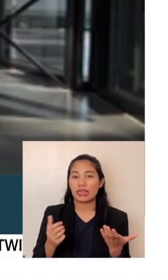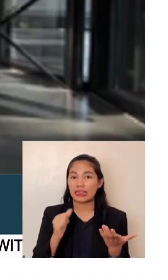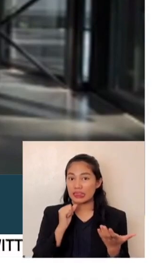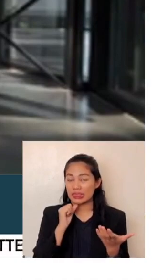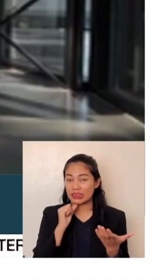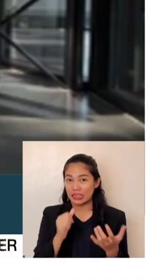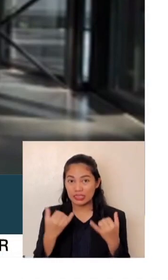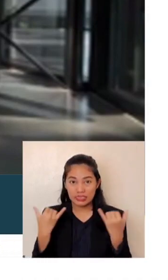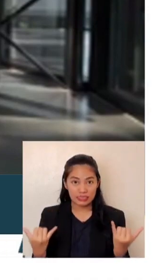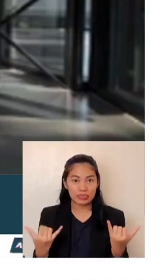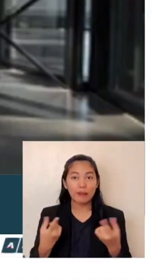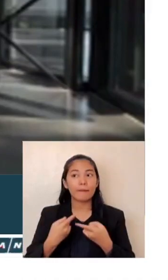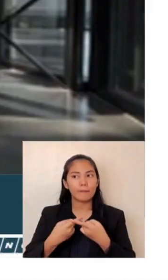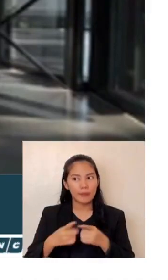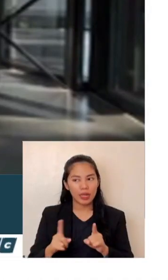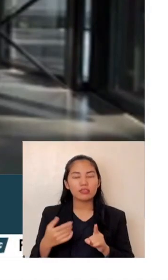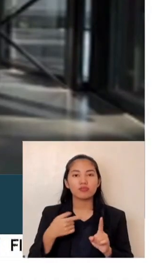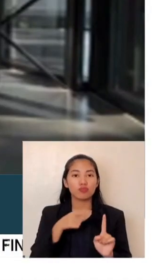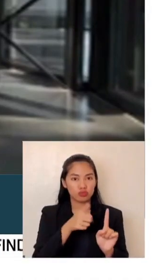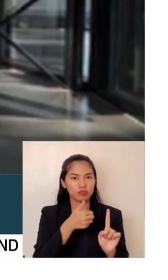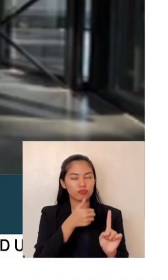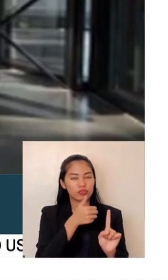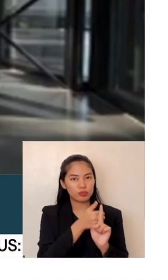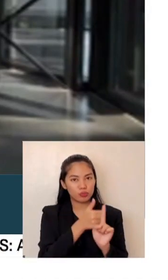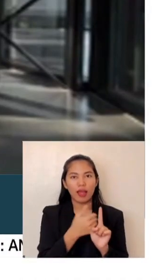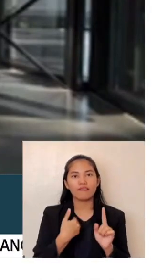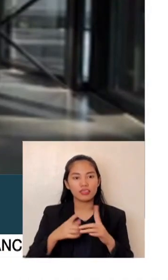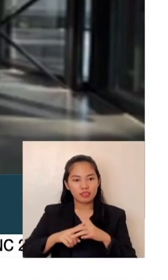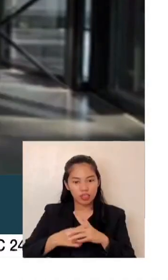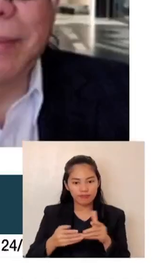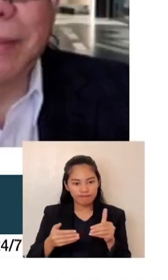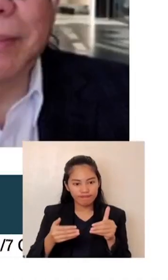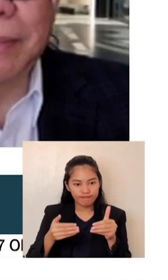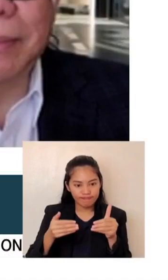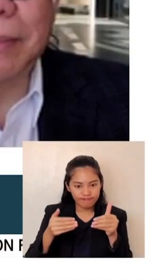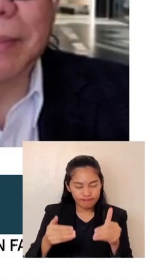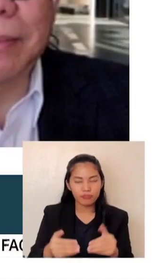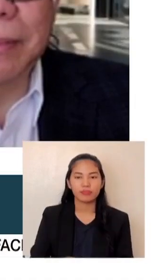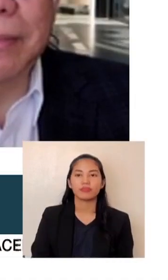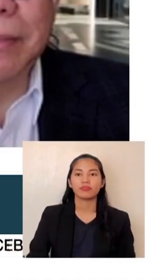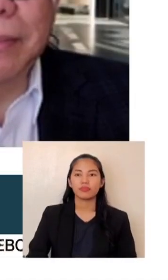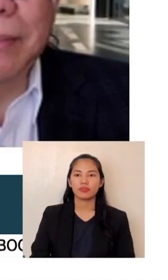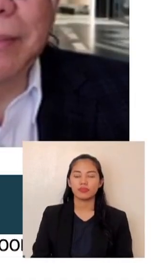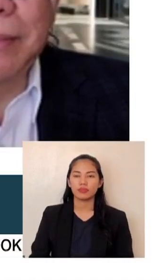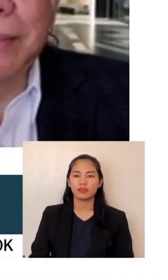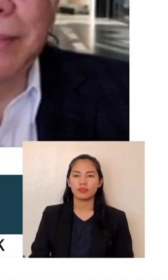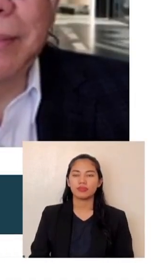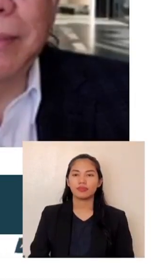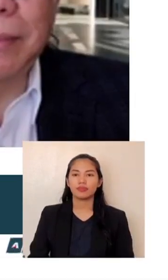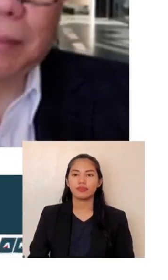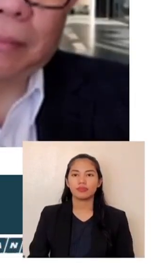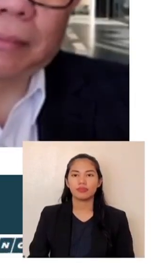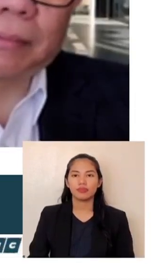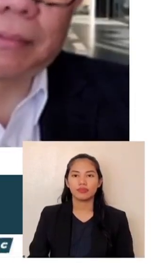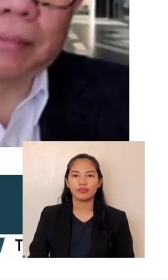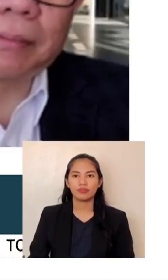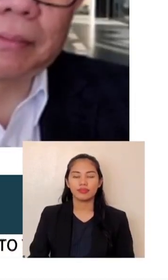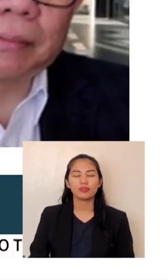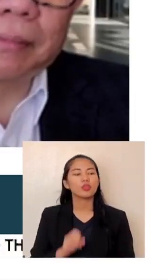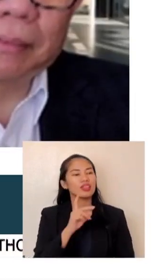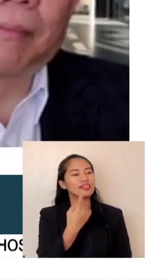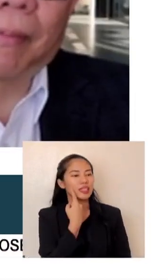he has planted the seeds. A while ago, Professor Tehanke, were talking about how traditional